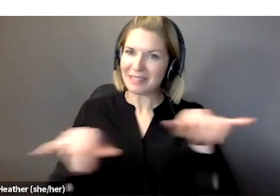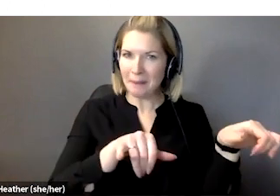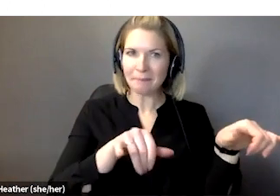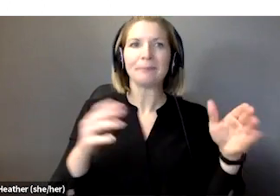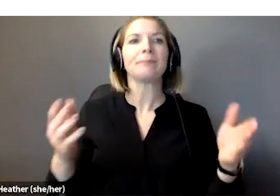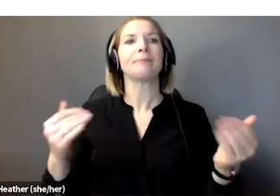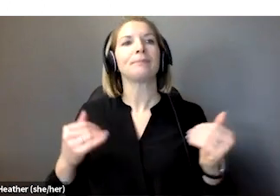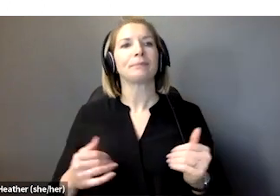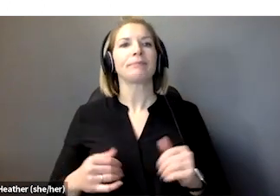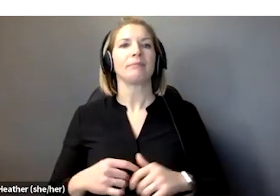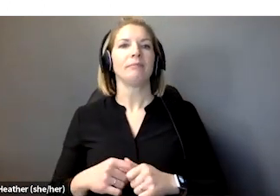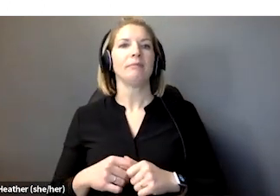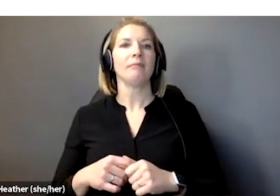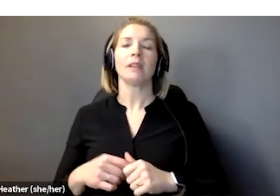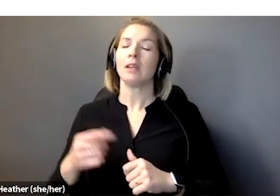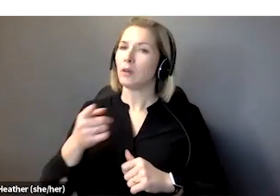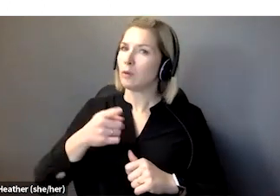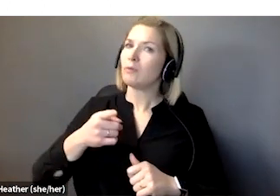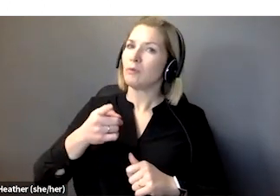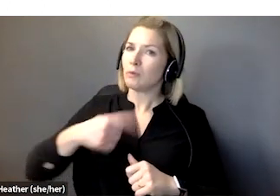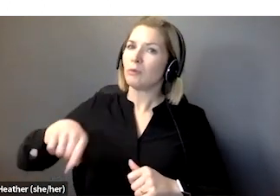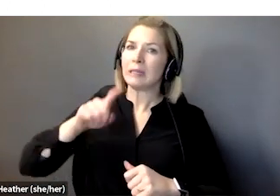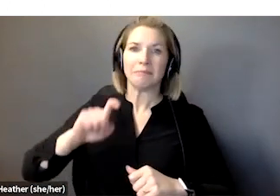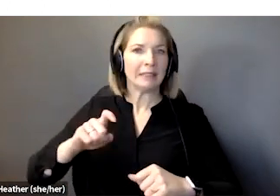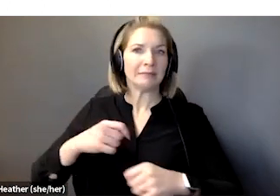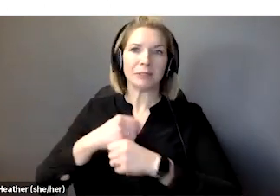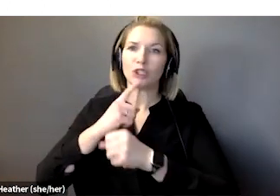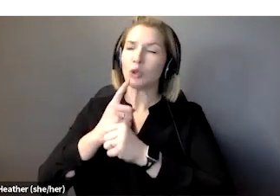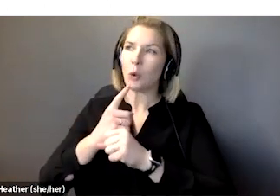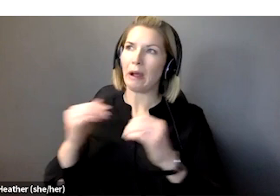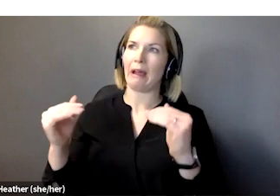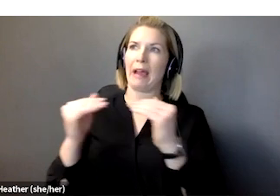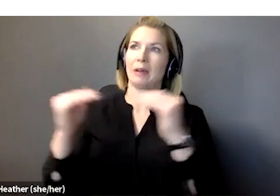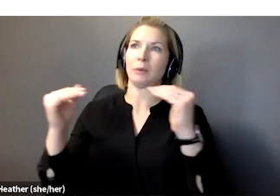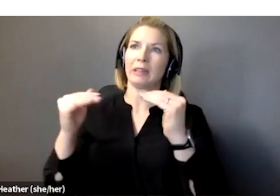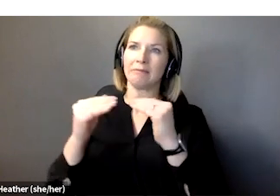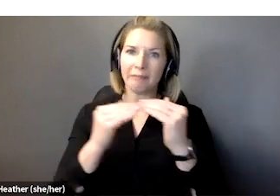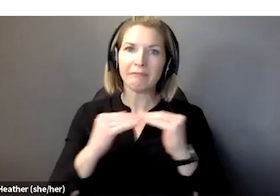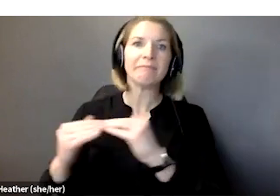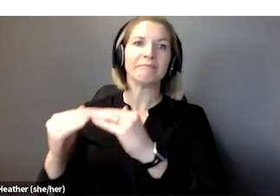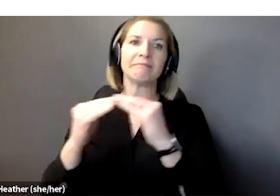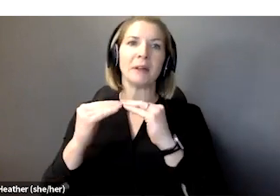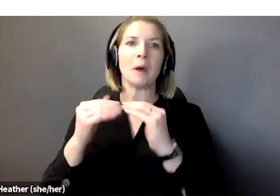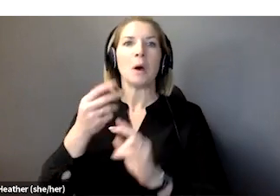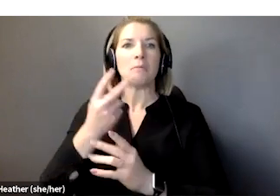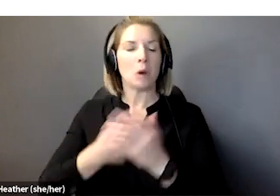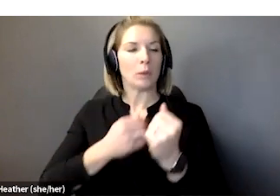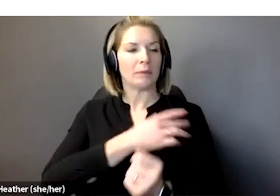such an effort at equity, fairness and leadership a priority of both the Canadian and provincial federal governments.